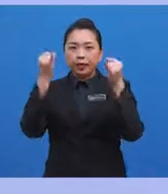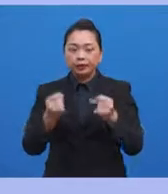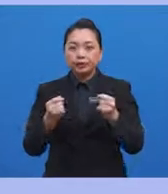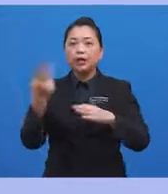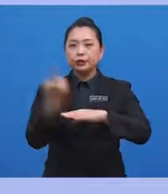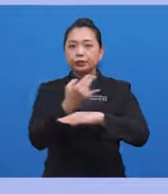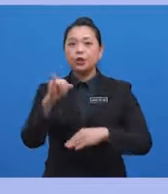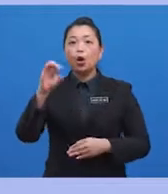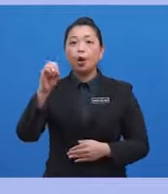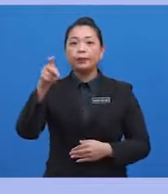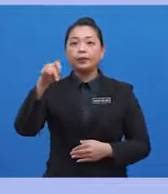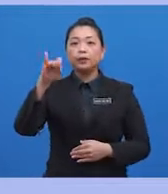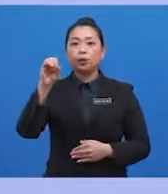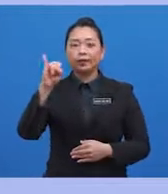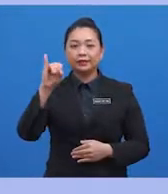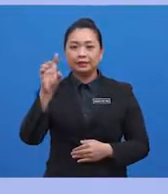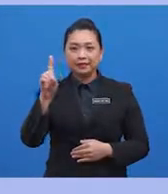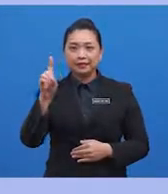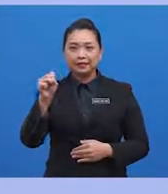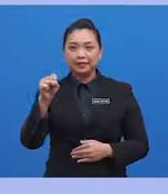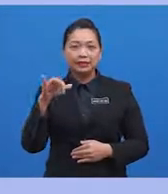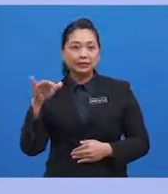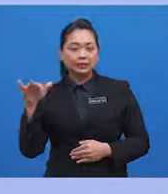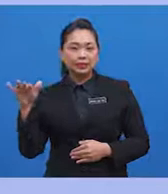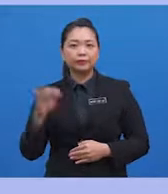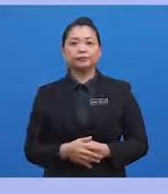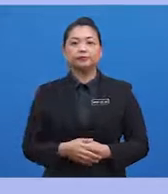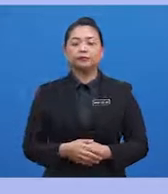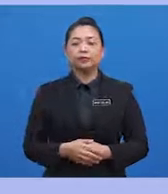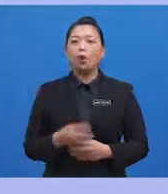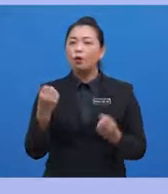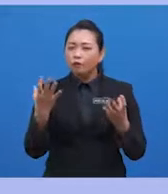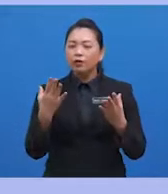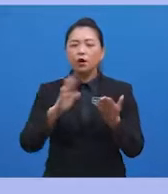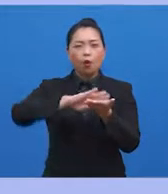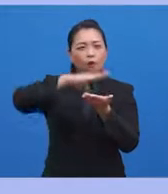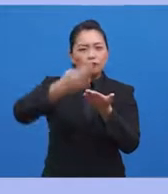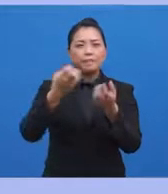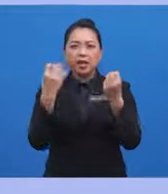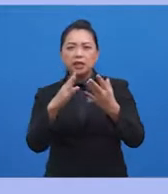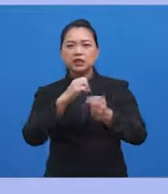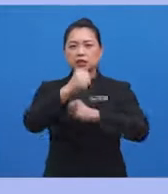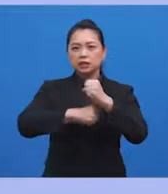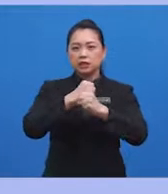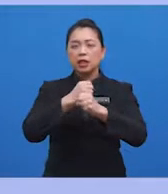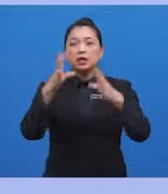steroids, inhalants or DXM habitually over many years. Now, the liver is important for clearing toxins from their